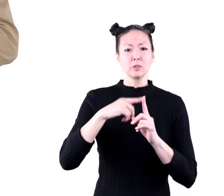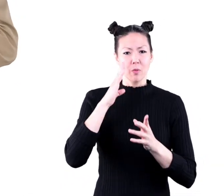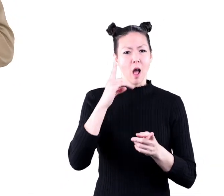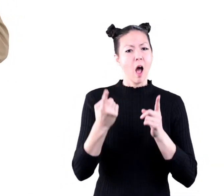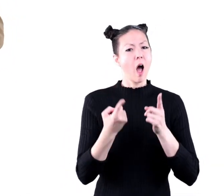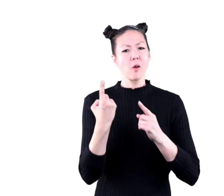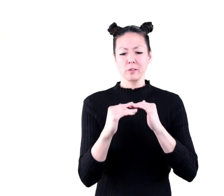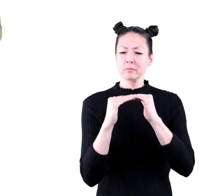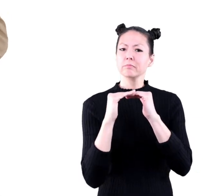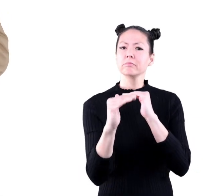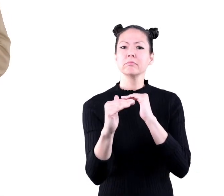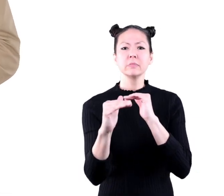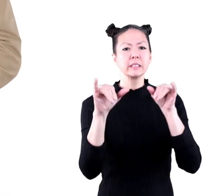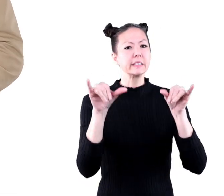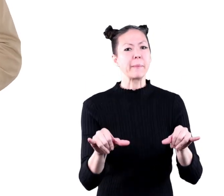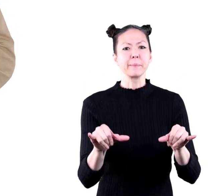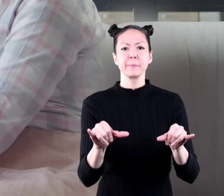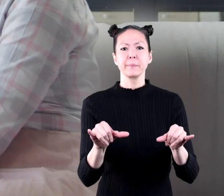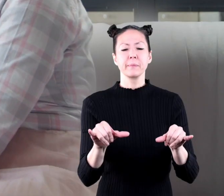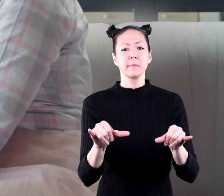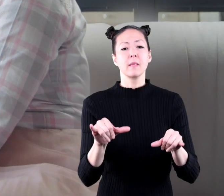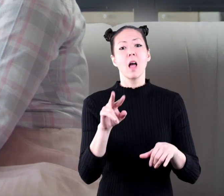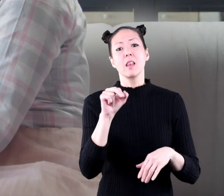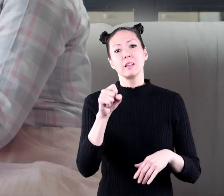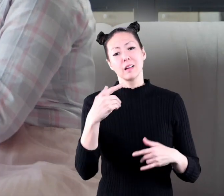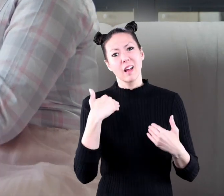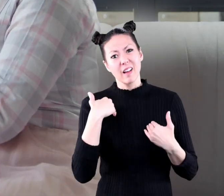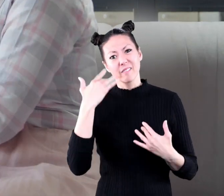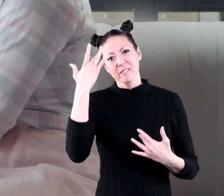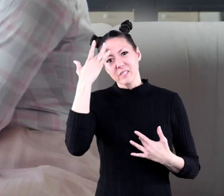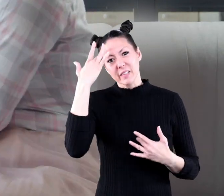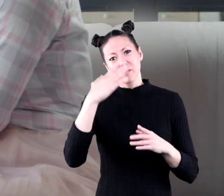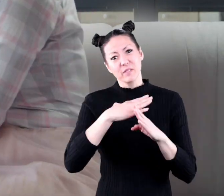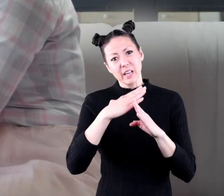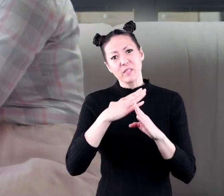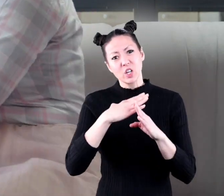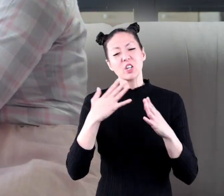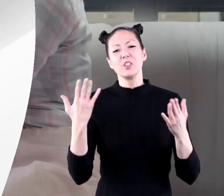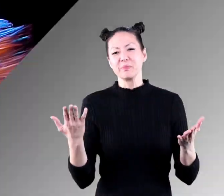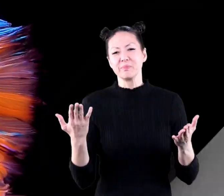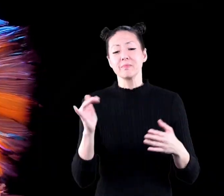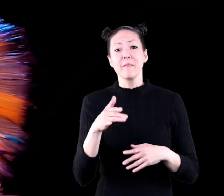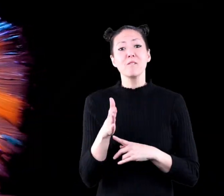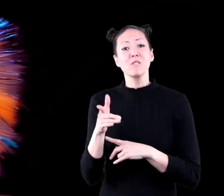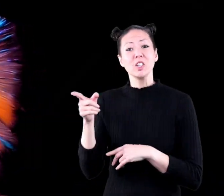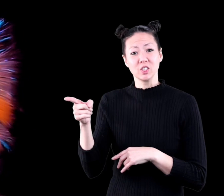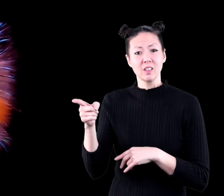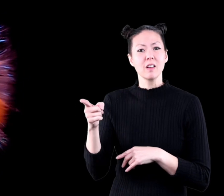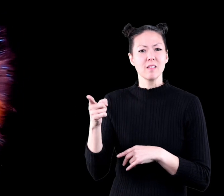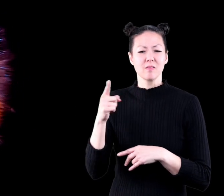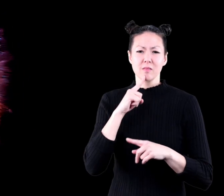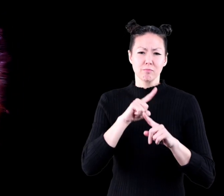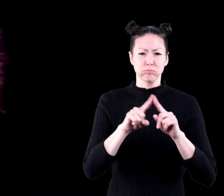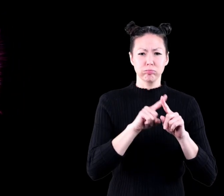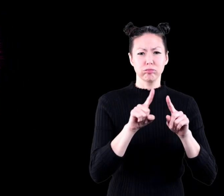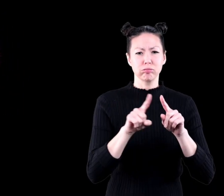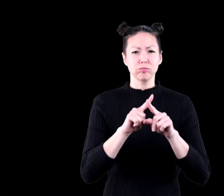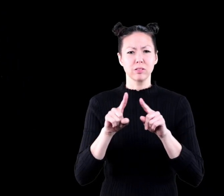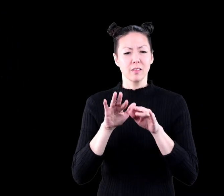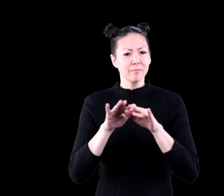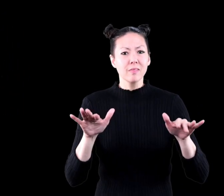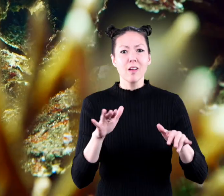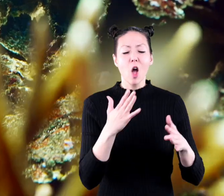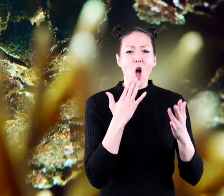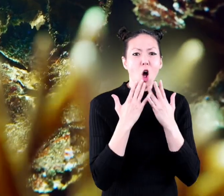body temperature always stays the same unless you have a fever fish come in a wide variety of